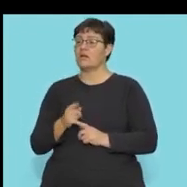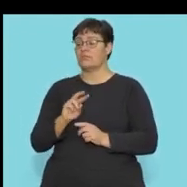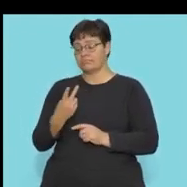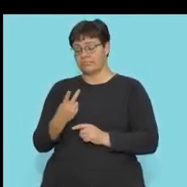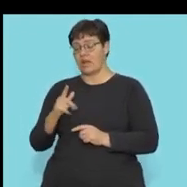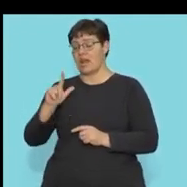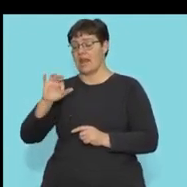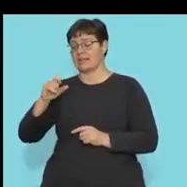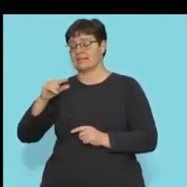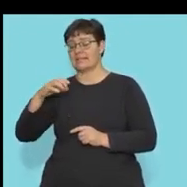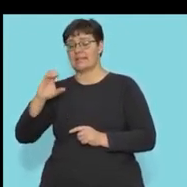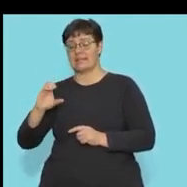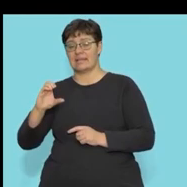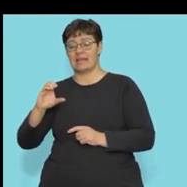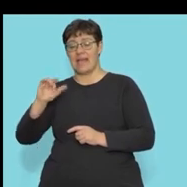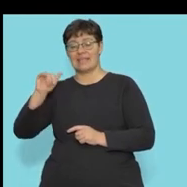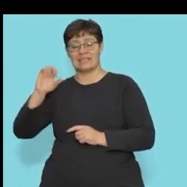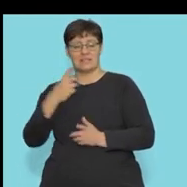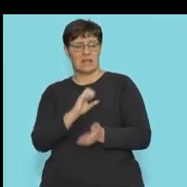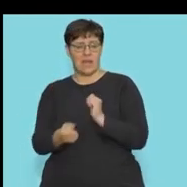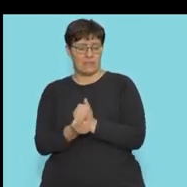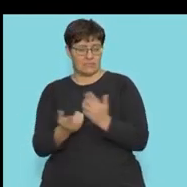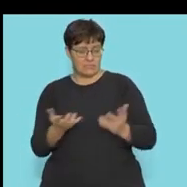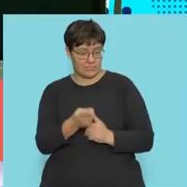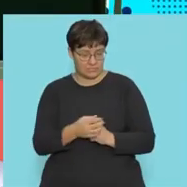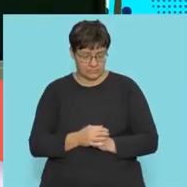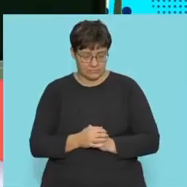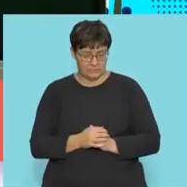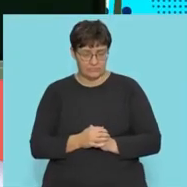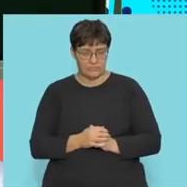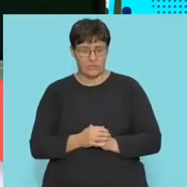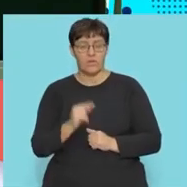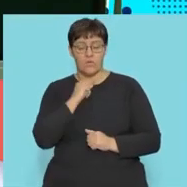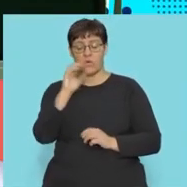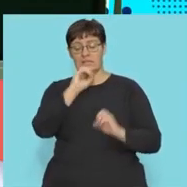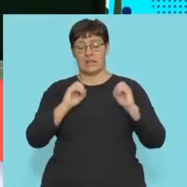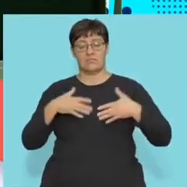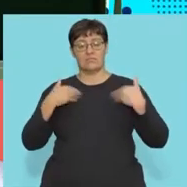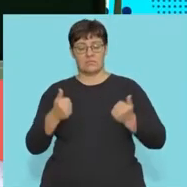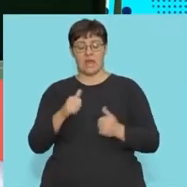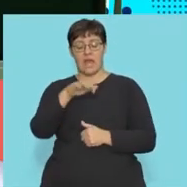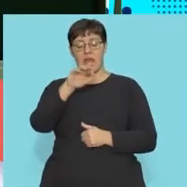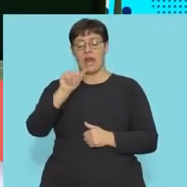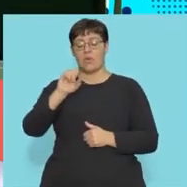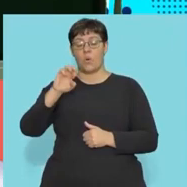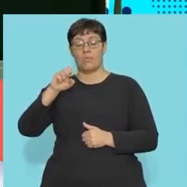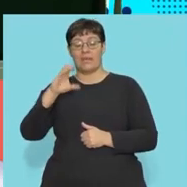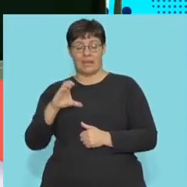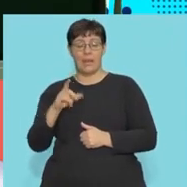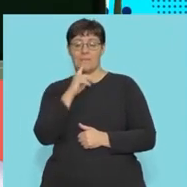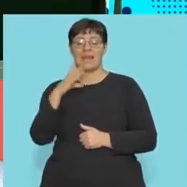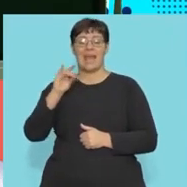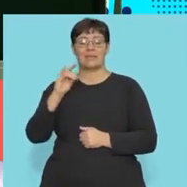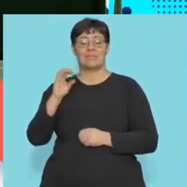So guys, we've looked at the process of cellular respiration. We know that during anaerobic respiration, we find that in